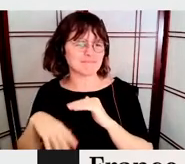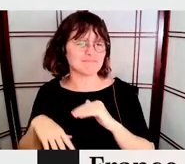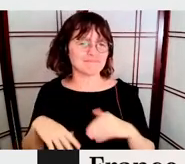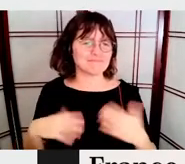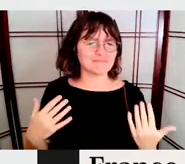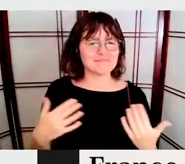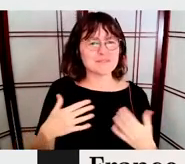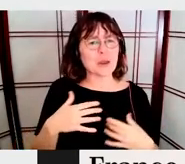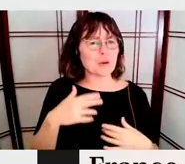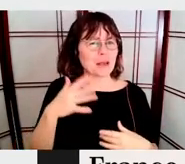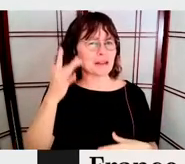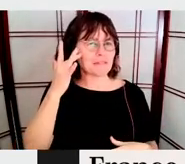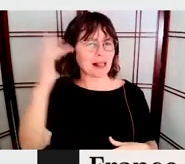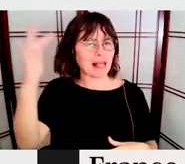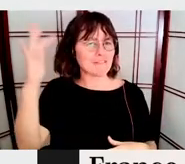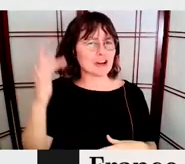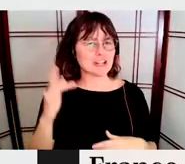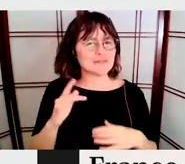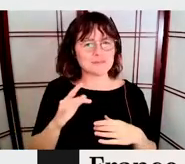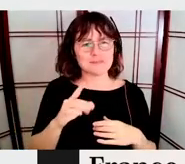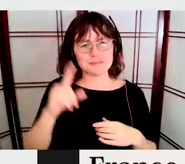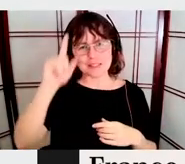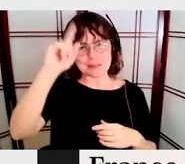very clever design by, uh, by Len.